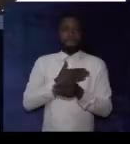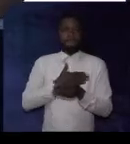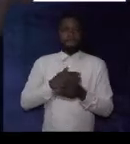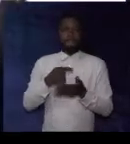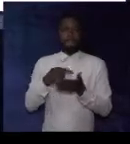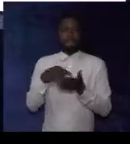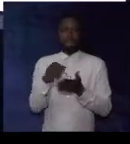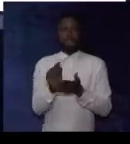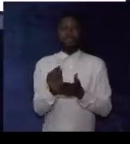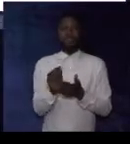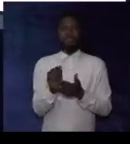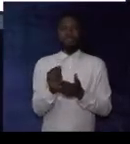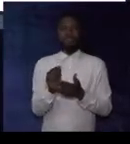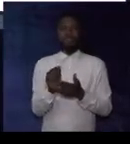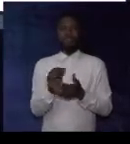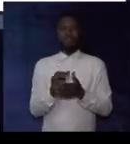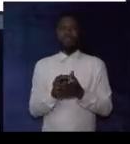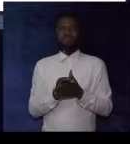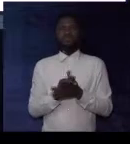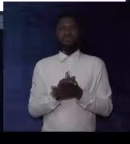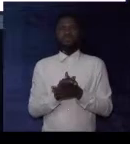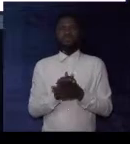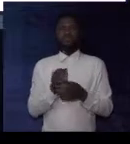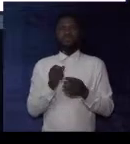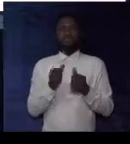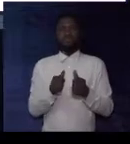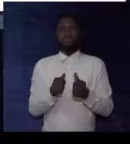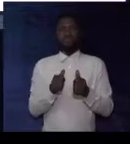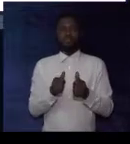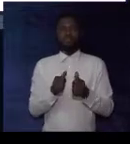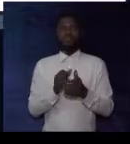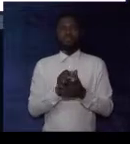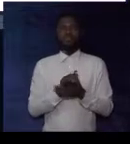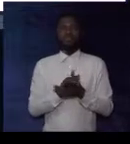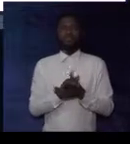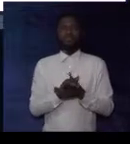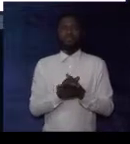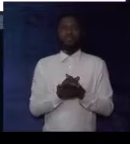please let's have a small take. Well done.